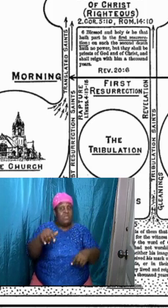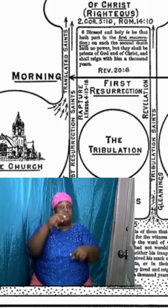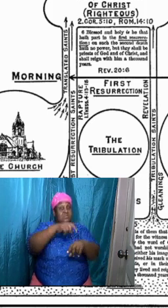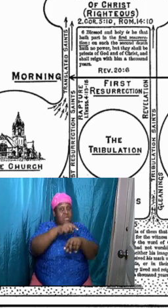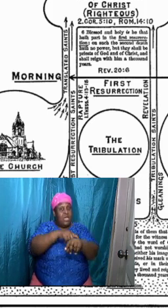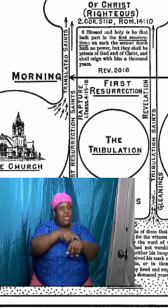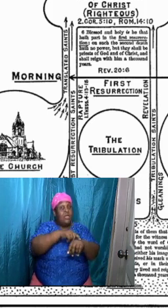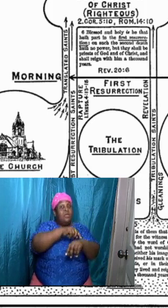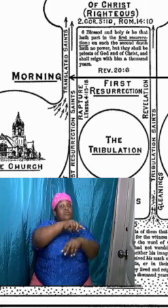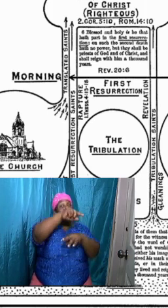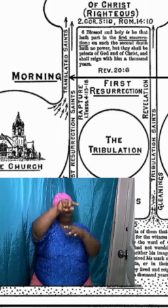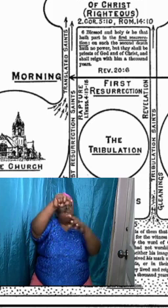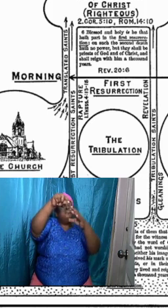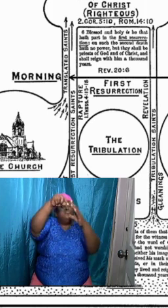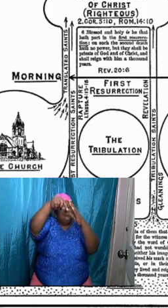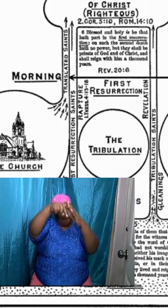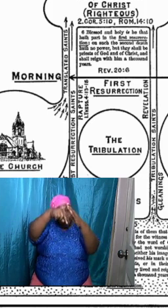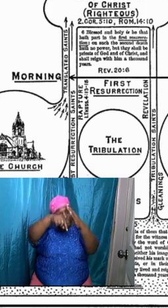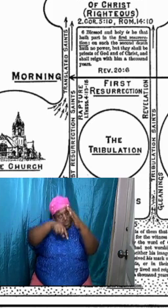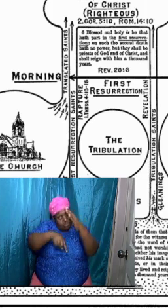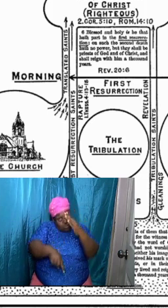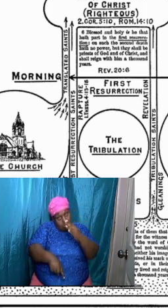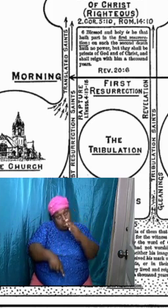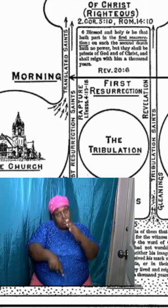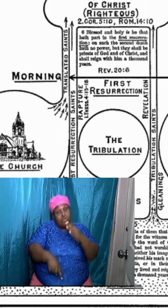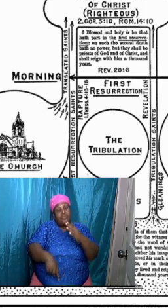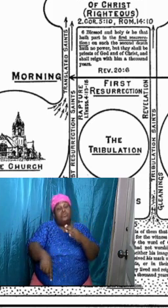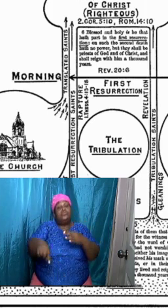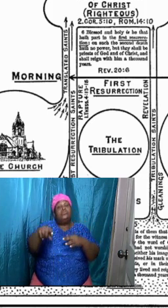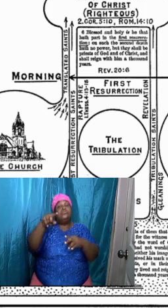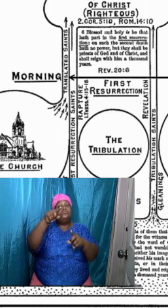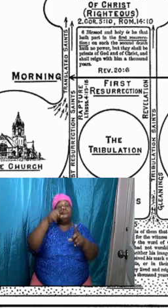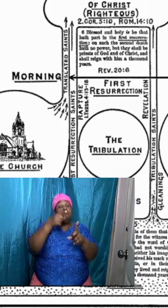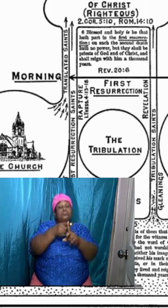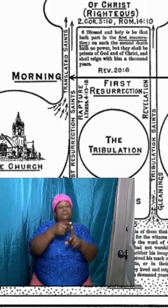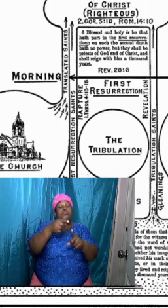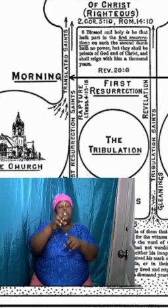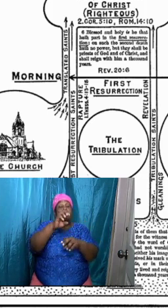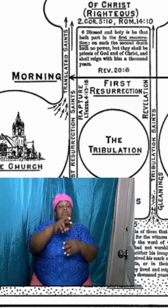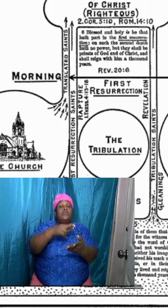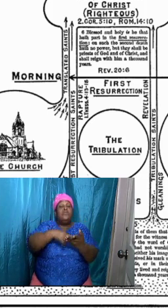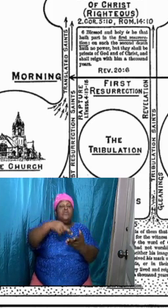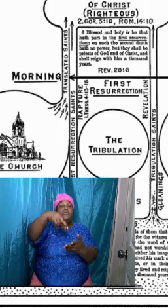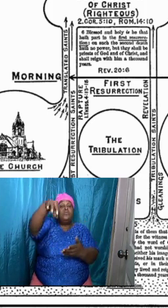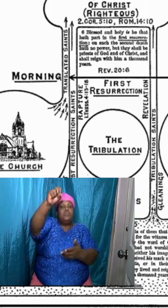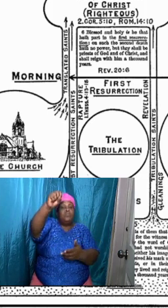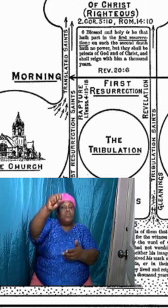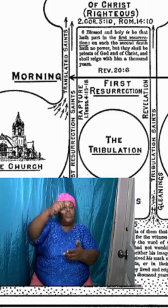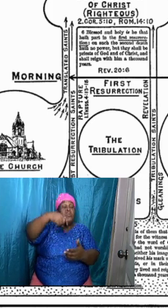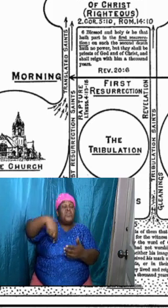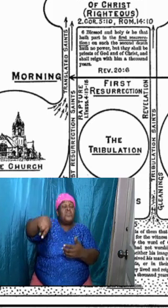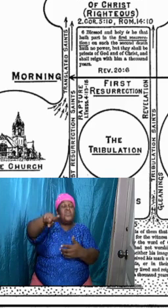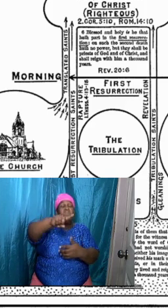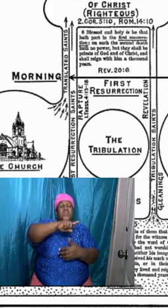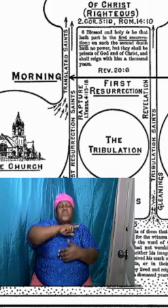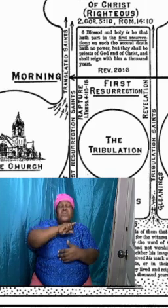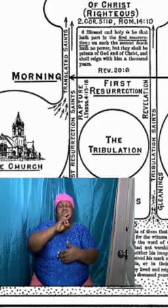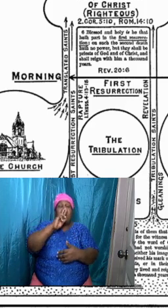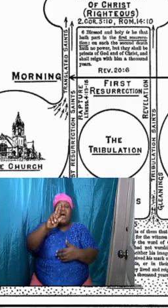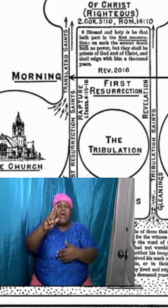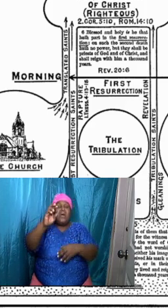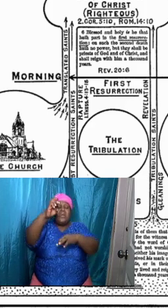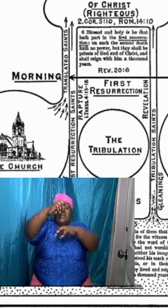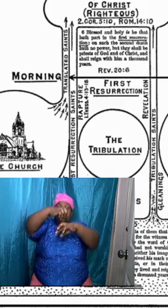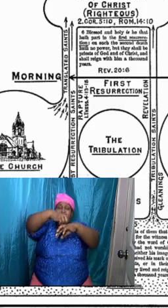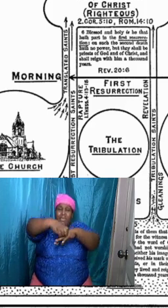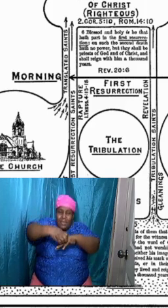down to the point of the rapture we are engaged to Christ we